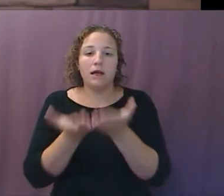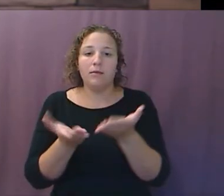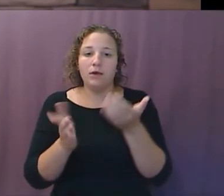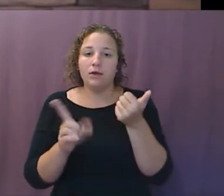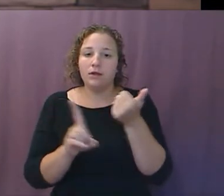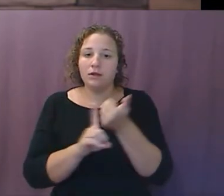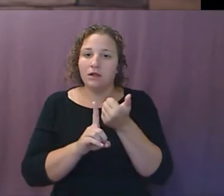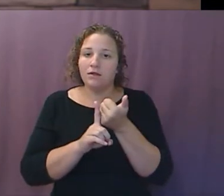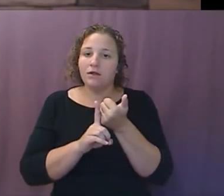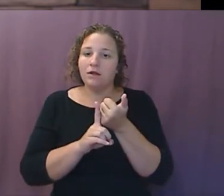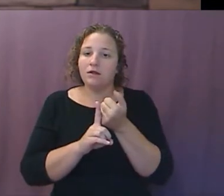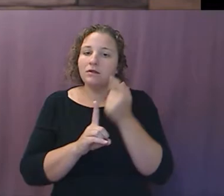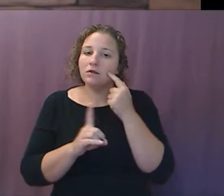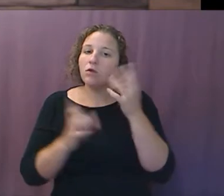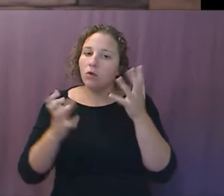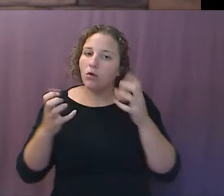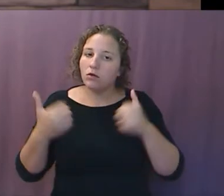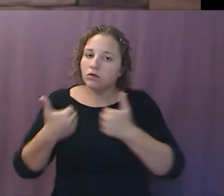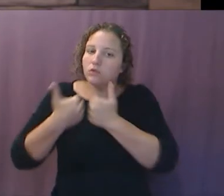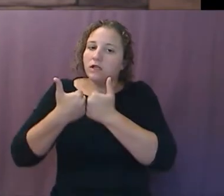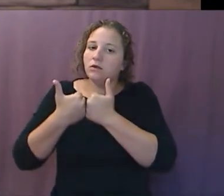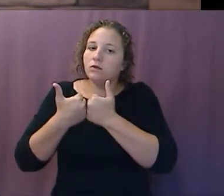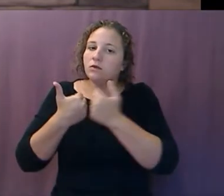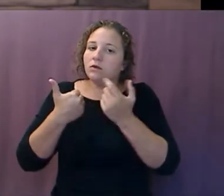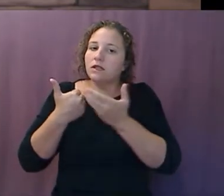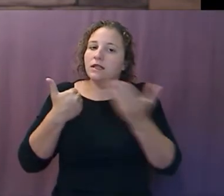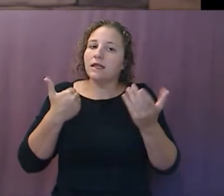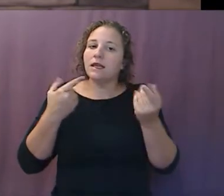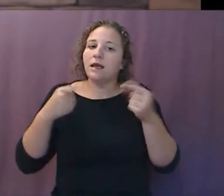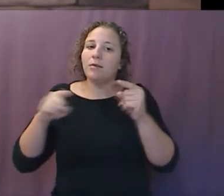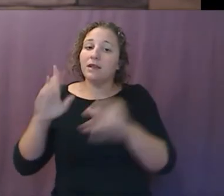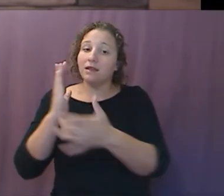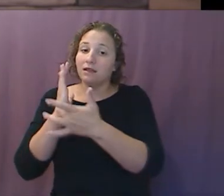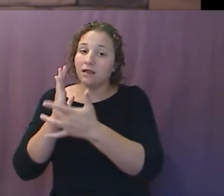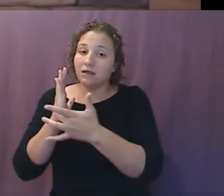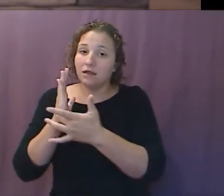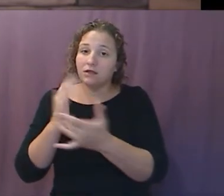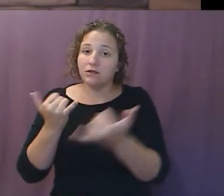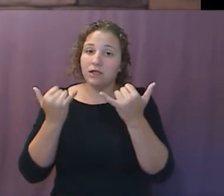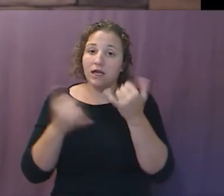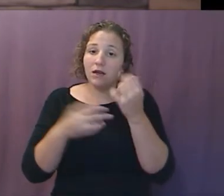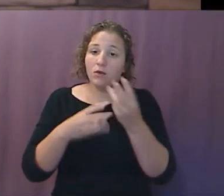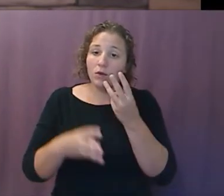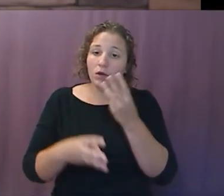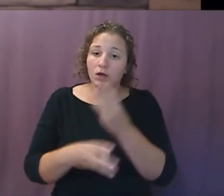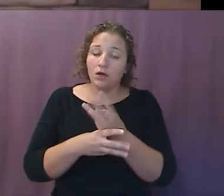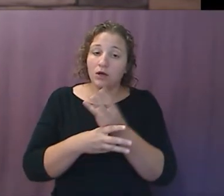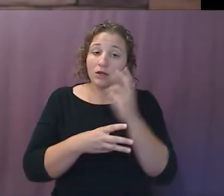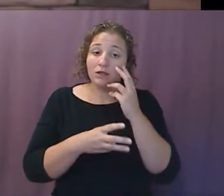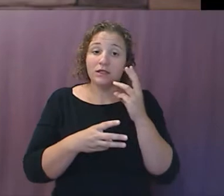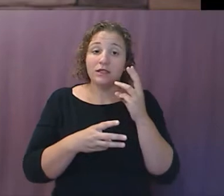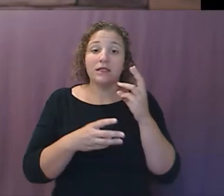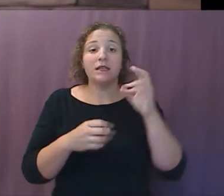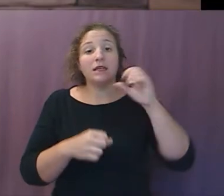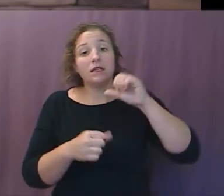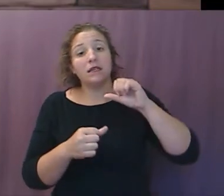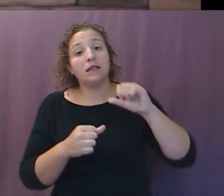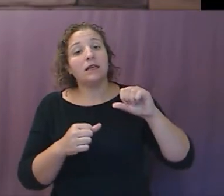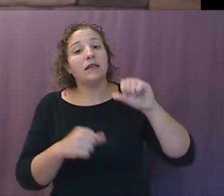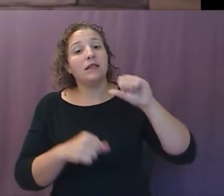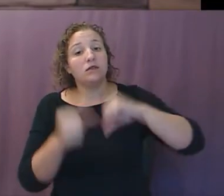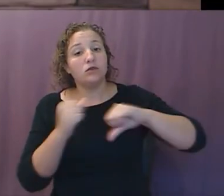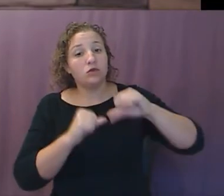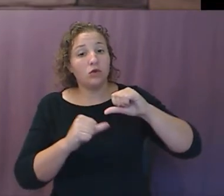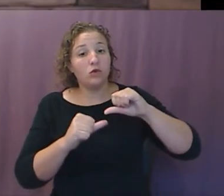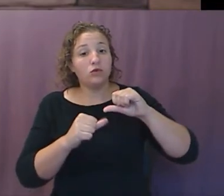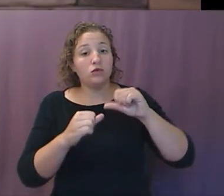I'd like to challenge you that the things that are happening right now in the technological world and in the social world and even in governmental things are much